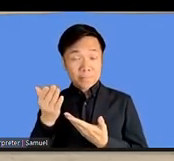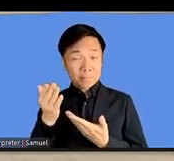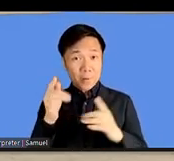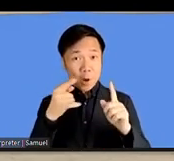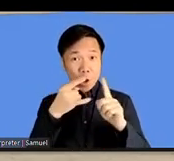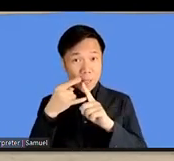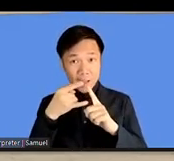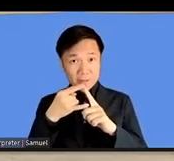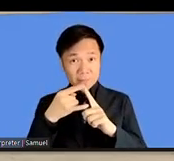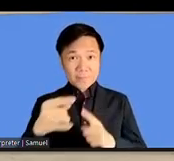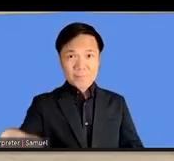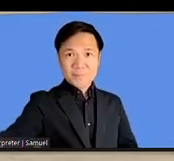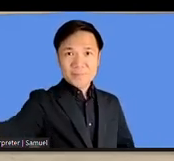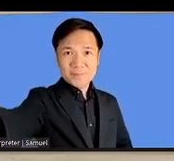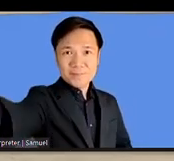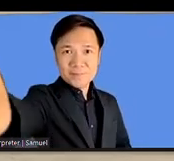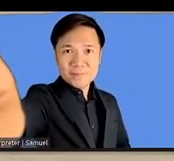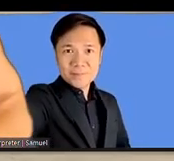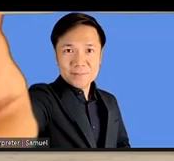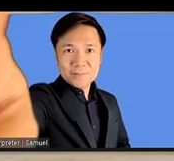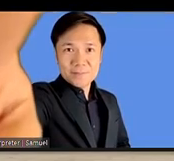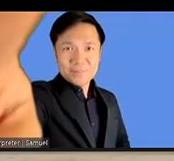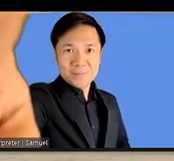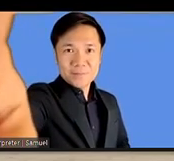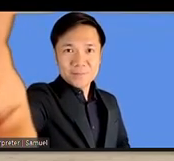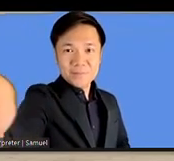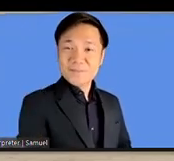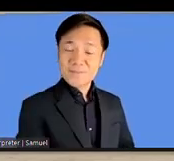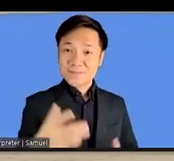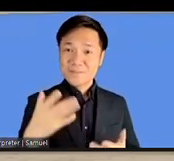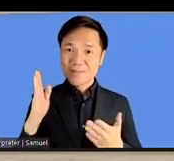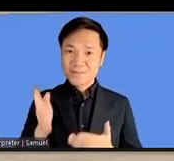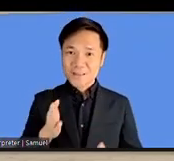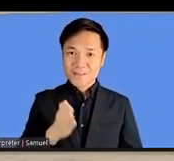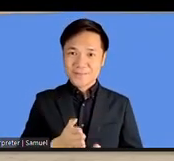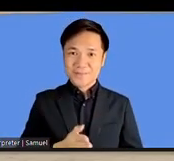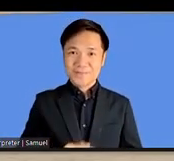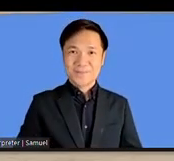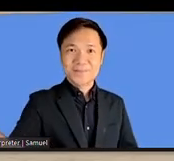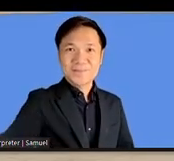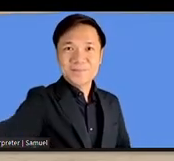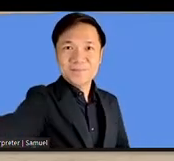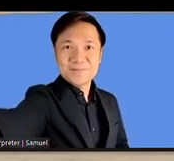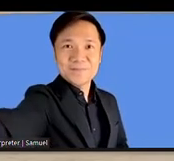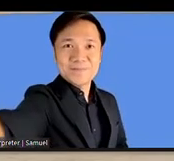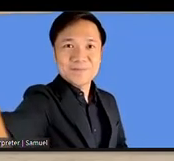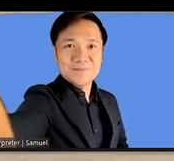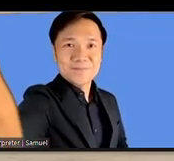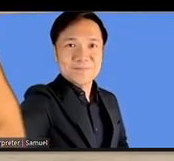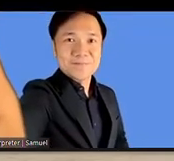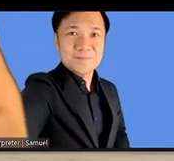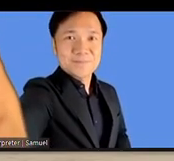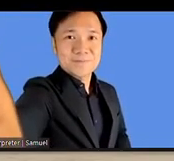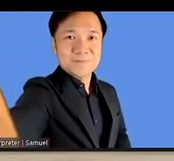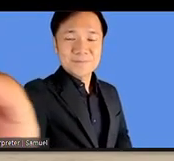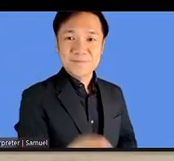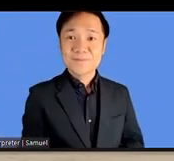He was there. Yes, he's here. He's here. Okay, so